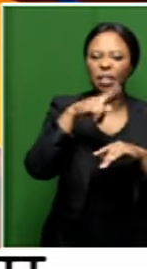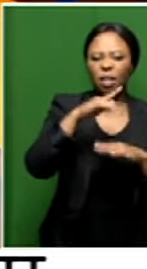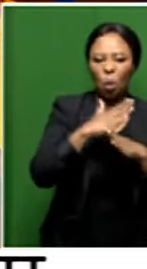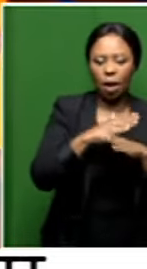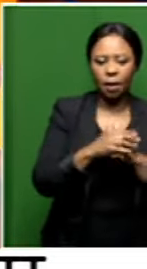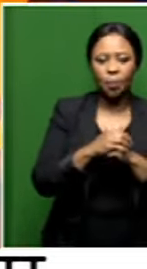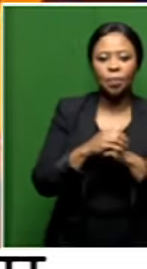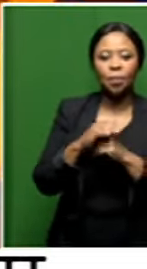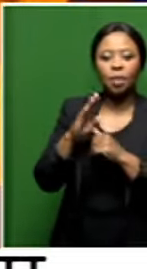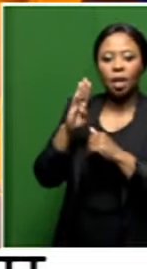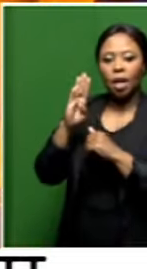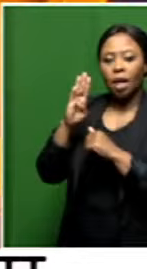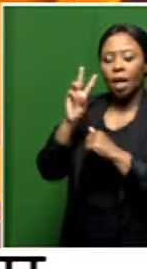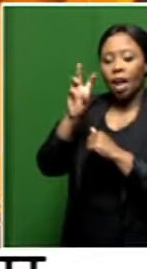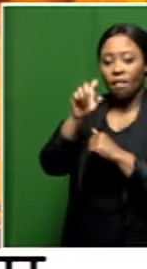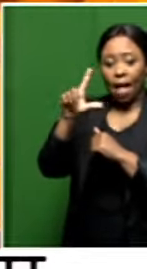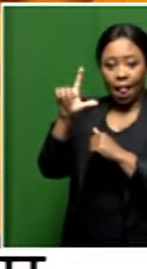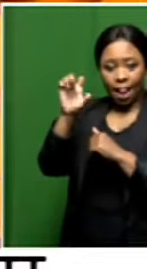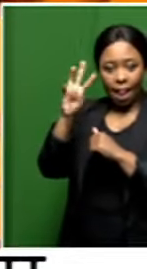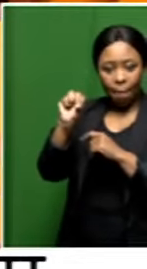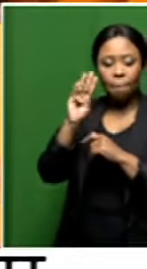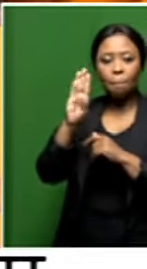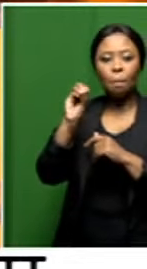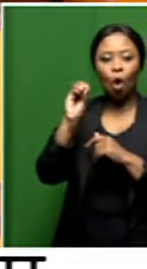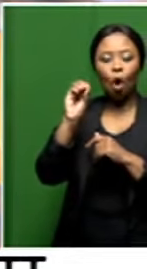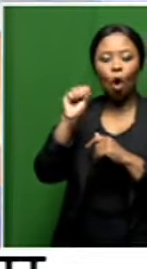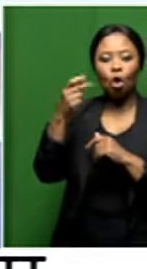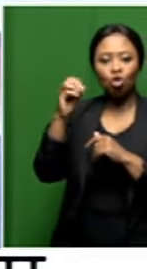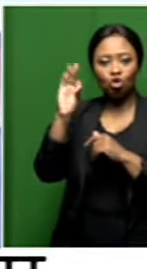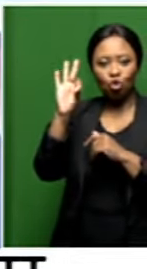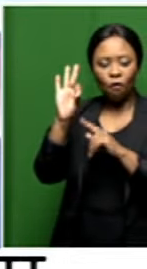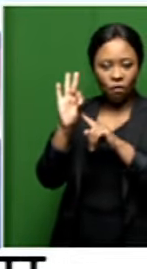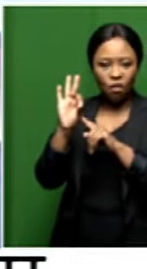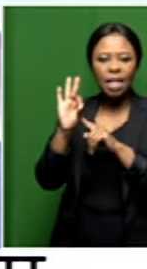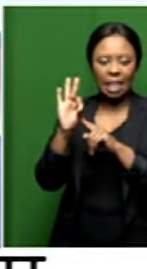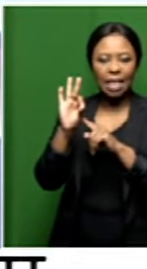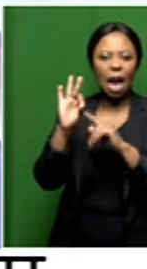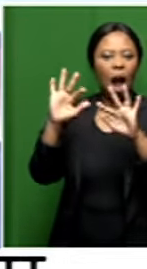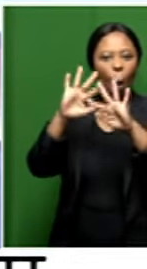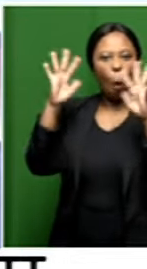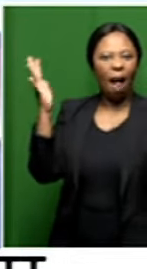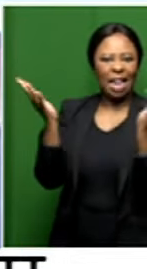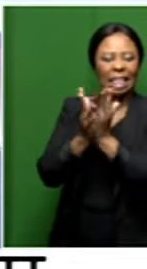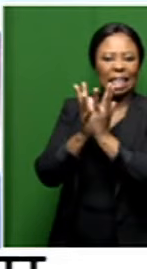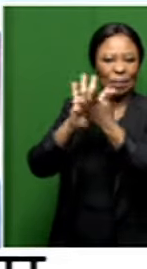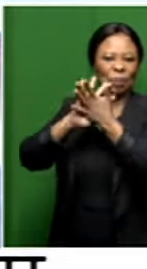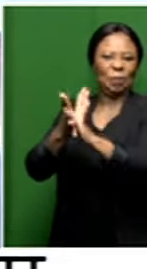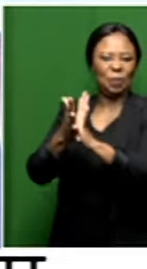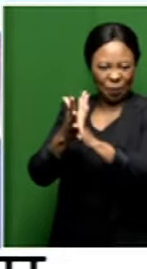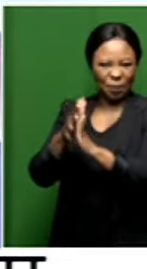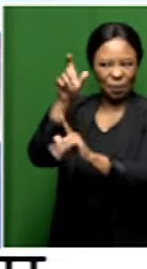William Boshoff is known as a, you know, quote unquote word terrorist. So he really